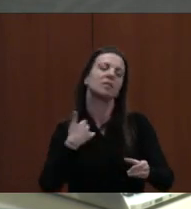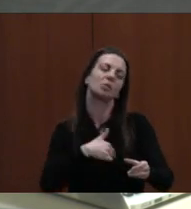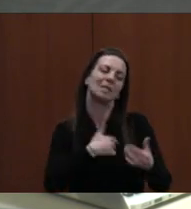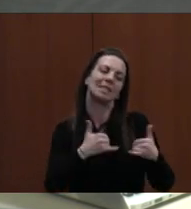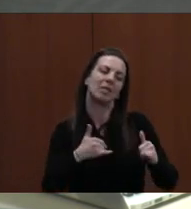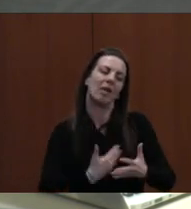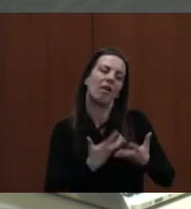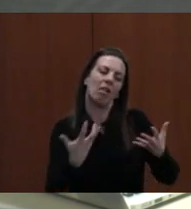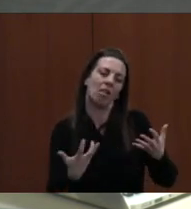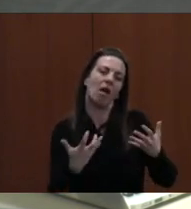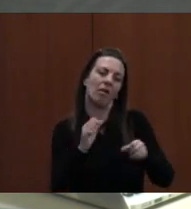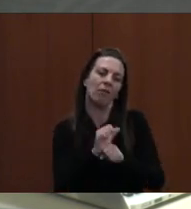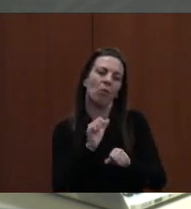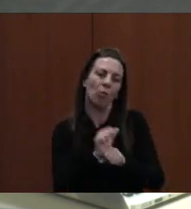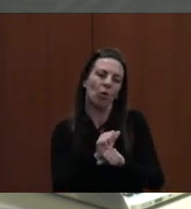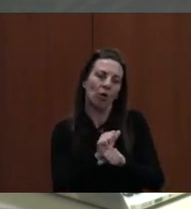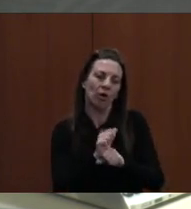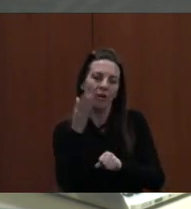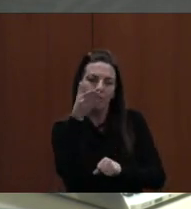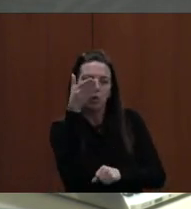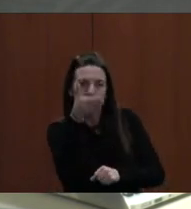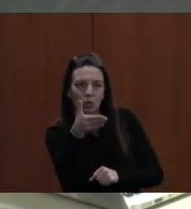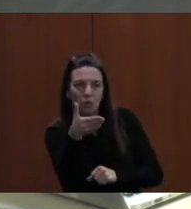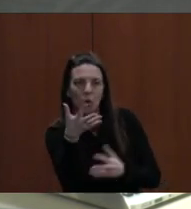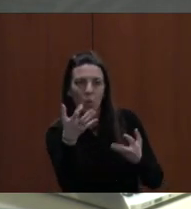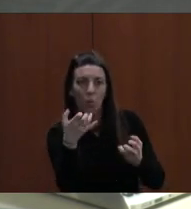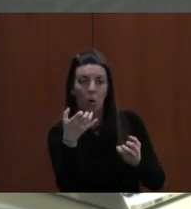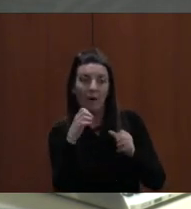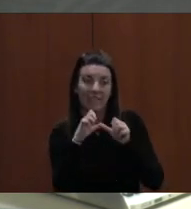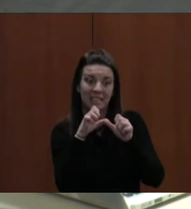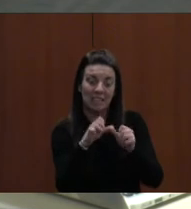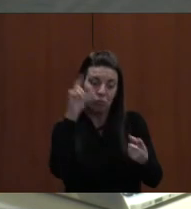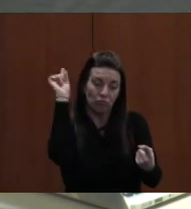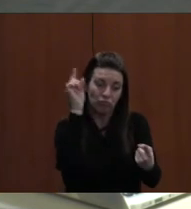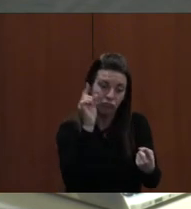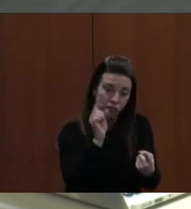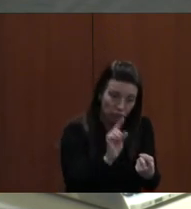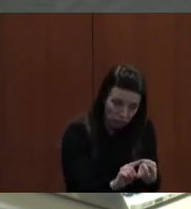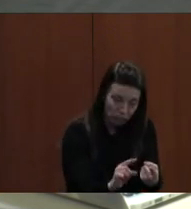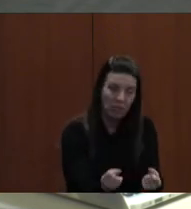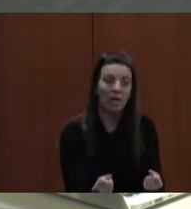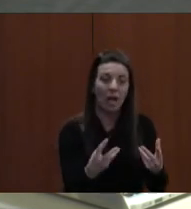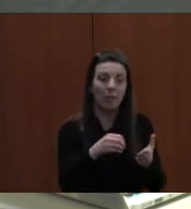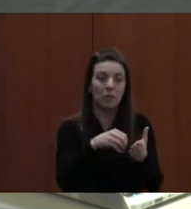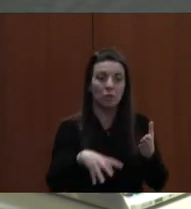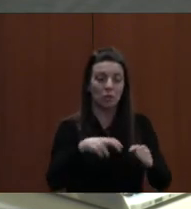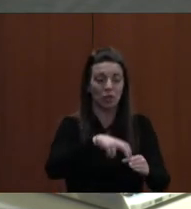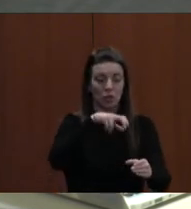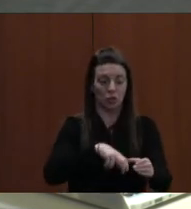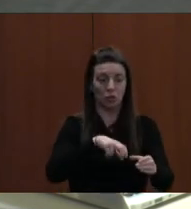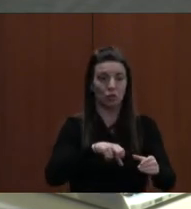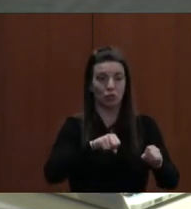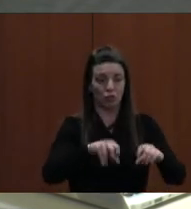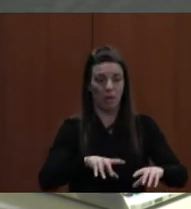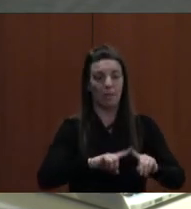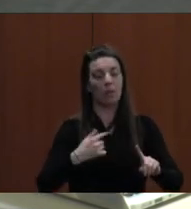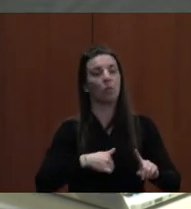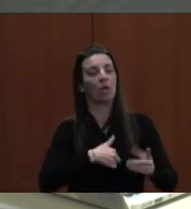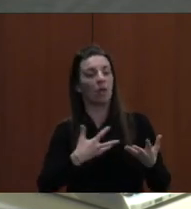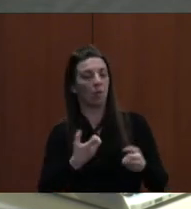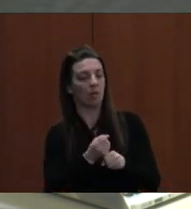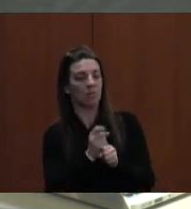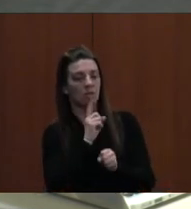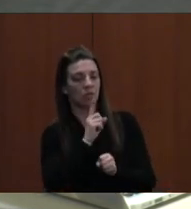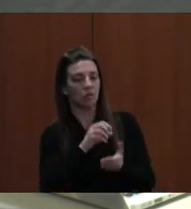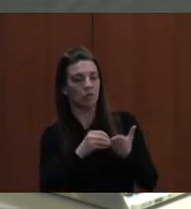number continue to lower. But at the same time, we also want to make sure that our students have those skills to be ready to go on to what comes